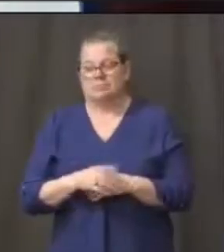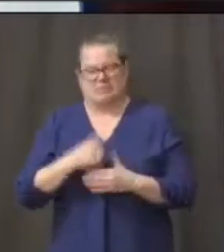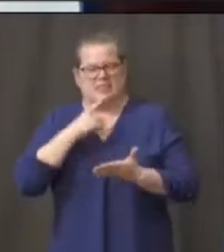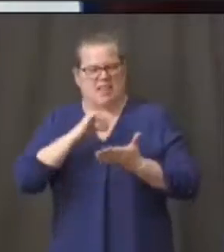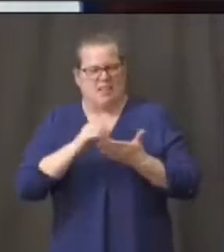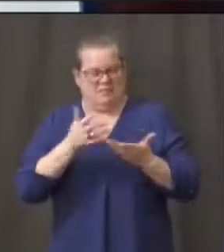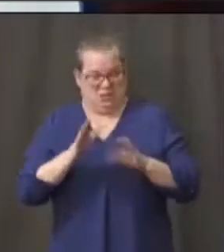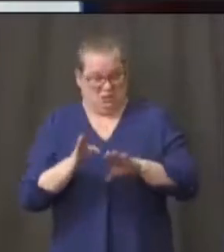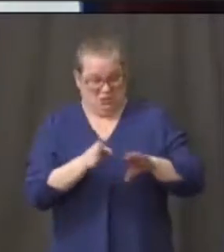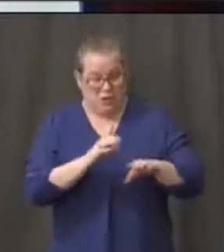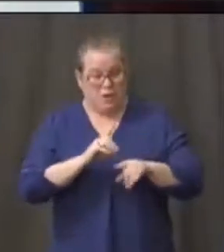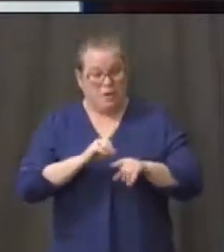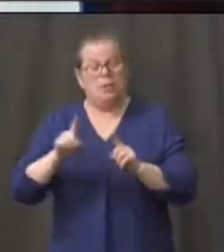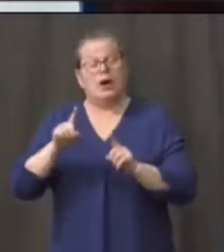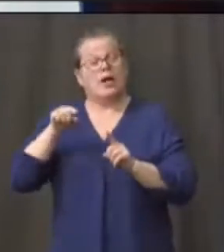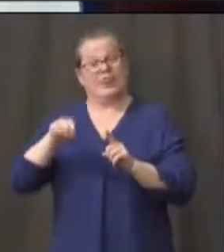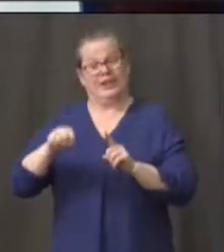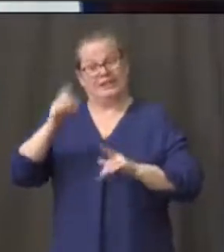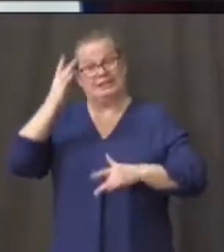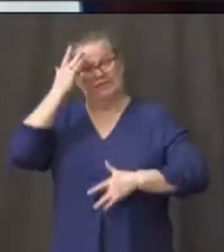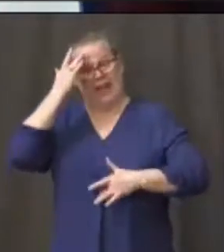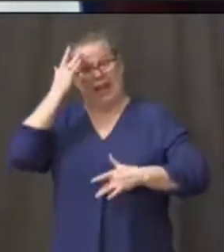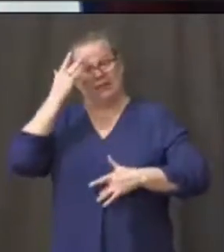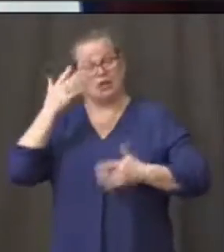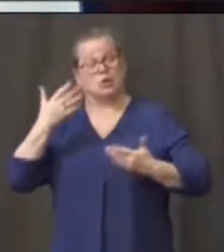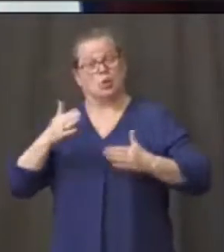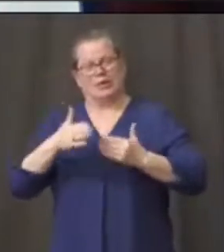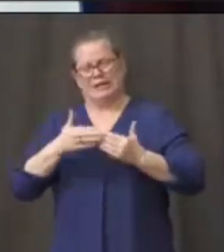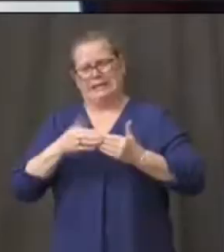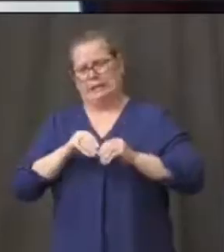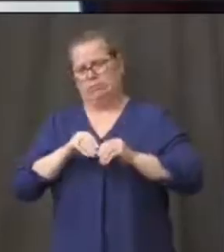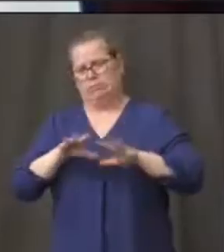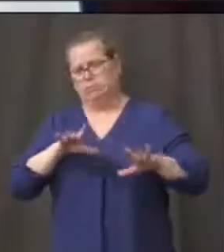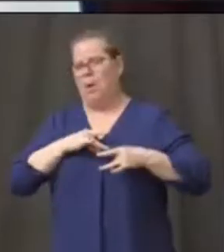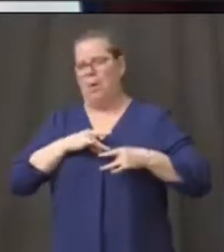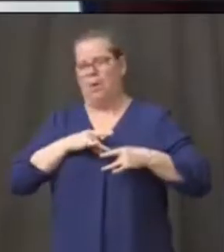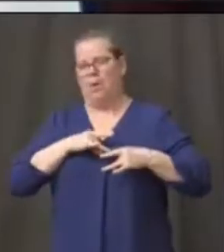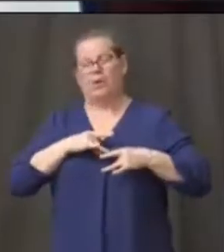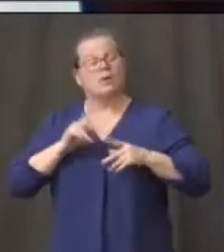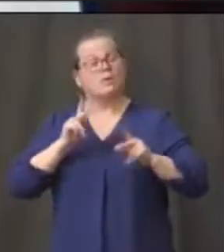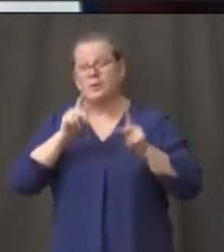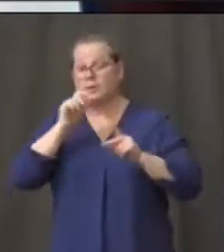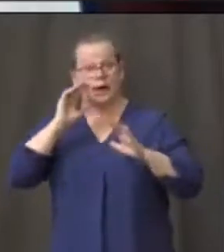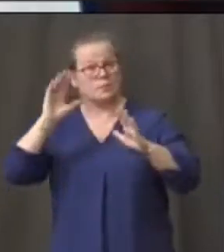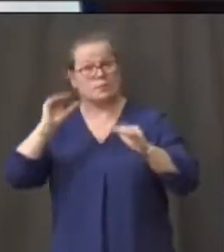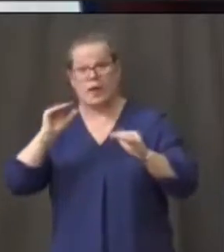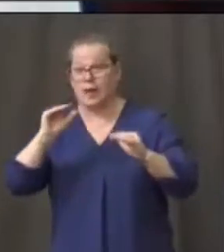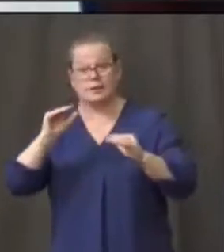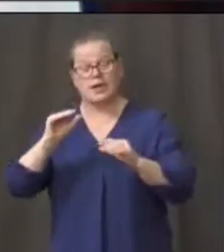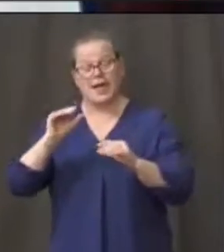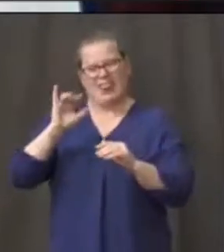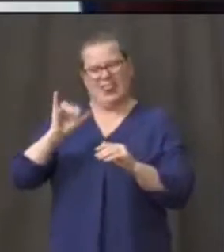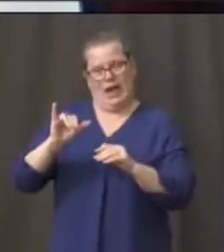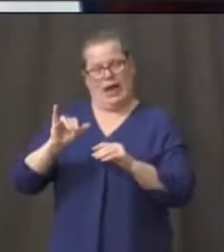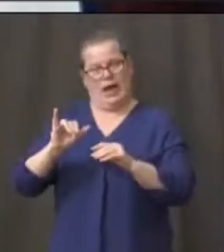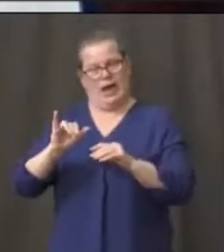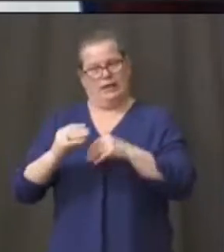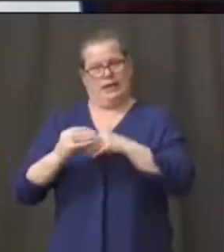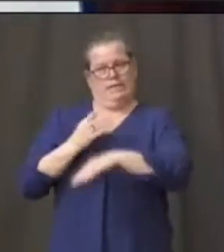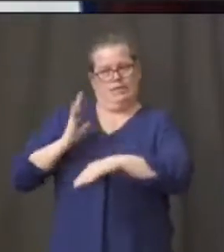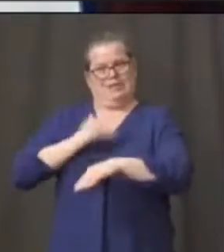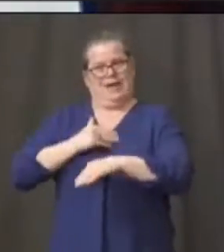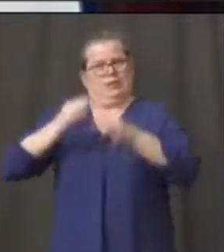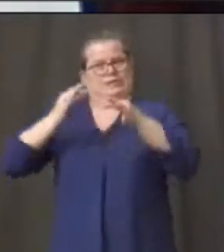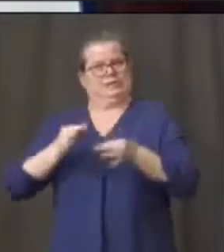contagious this virus really is. That really make decisions for us as we go forward in terms of what the impact